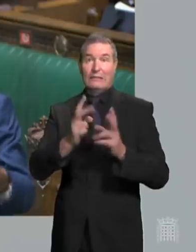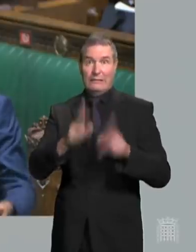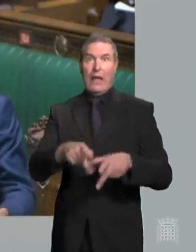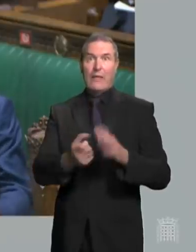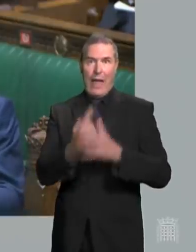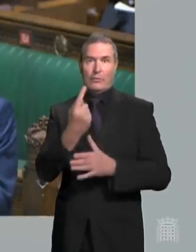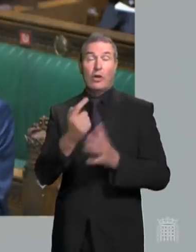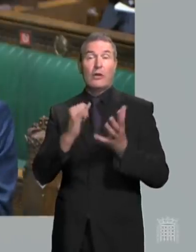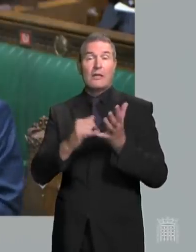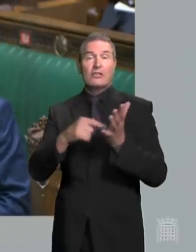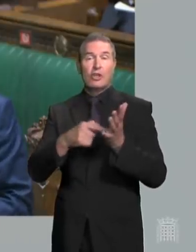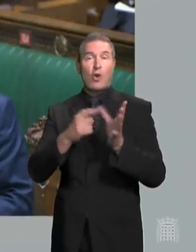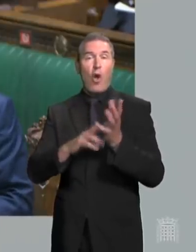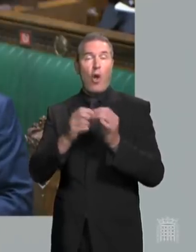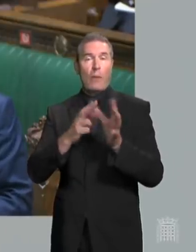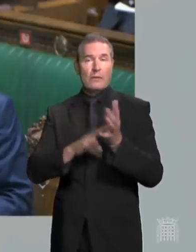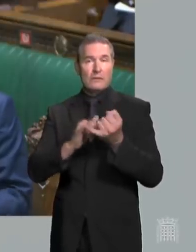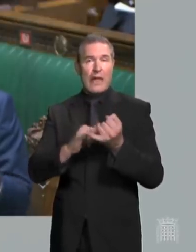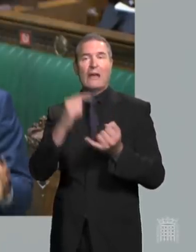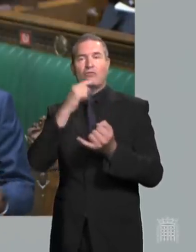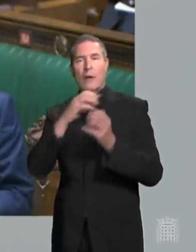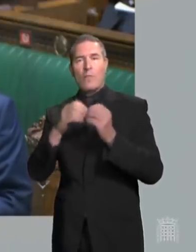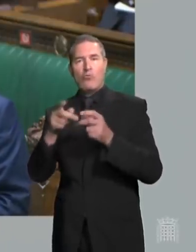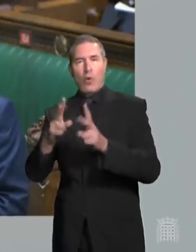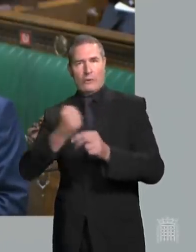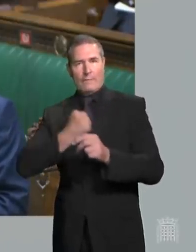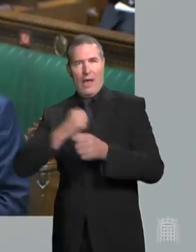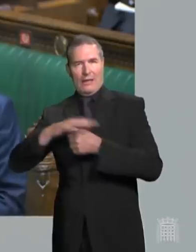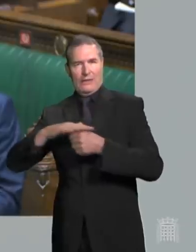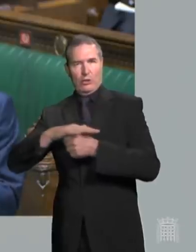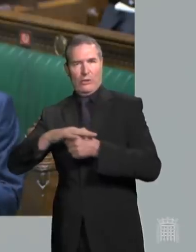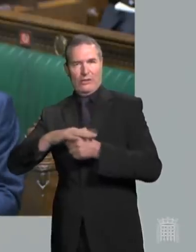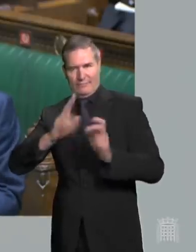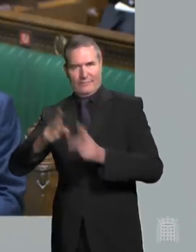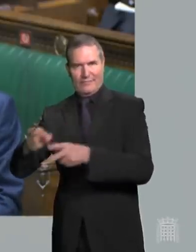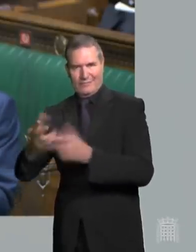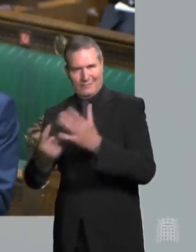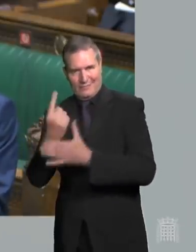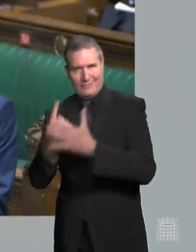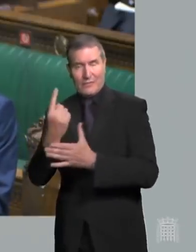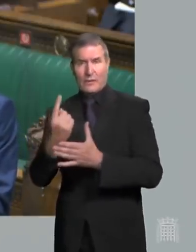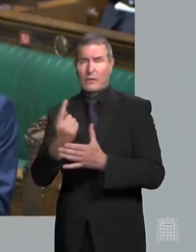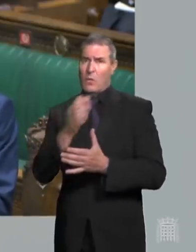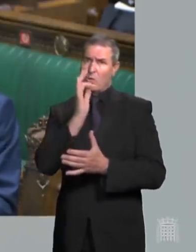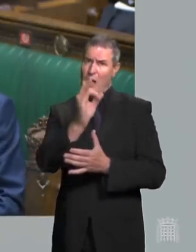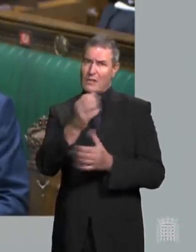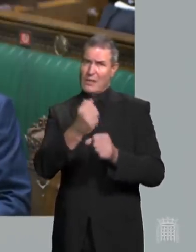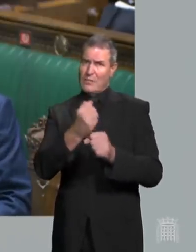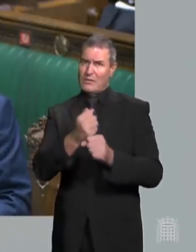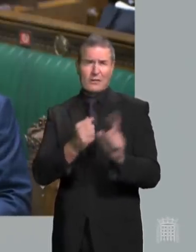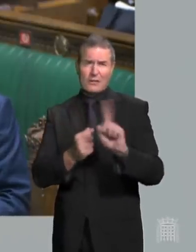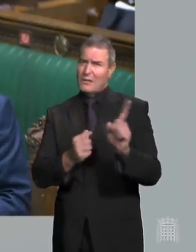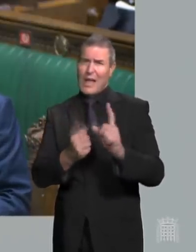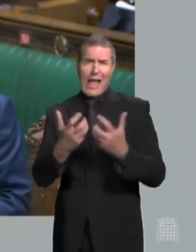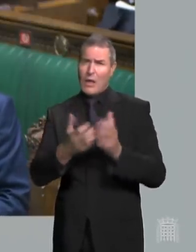place on St Albans Road and Redbourne Road in my constituency could the Prime Minister advise the House and advise me on what more the Government is doing to